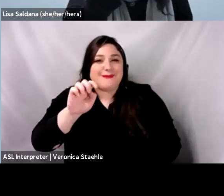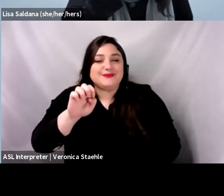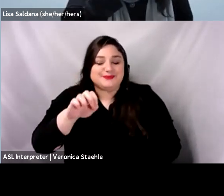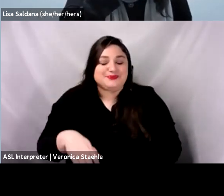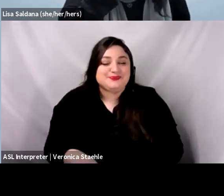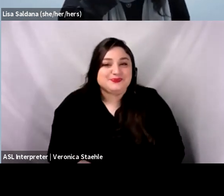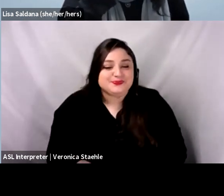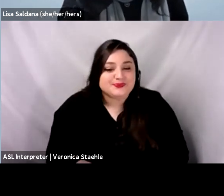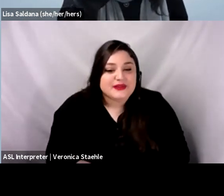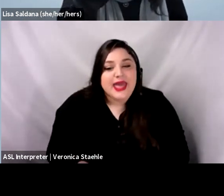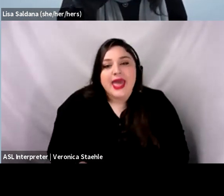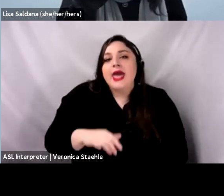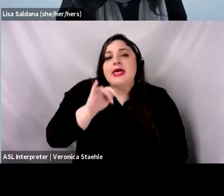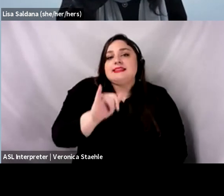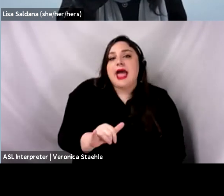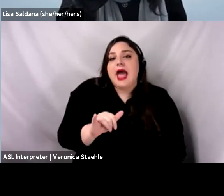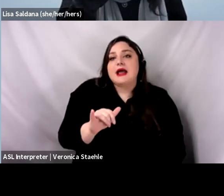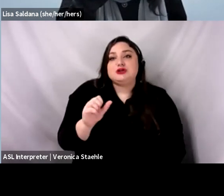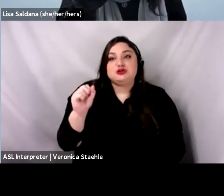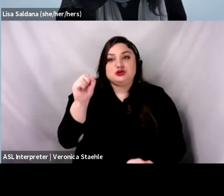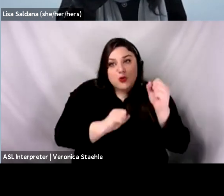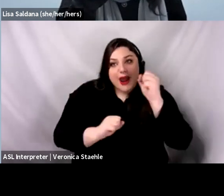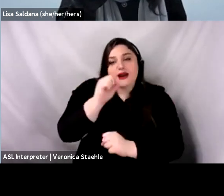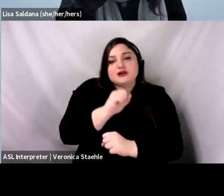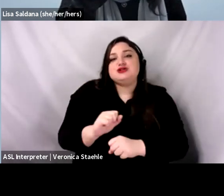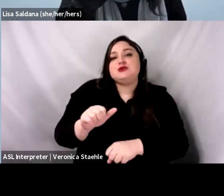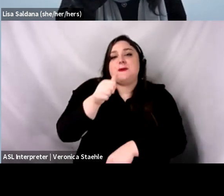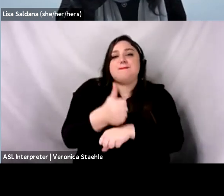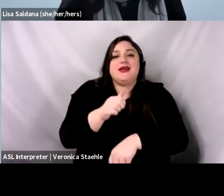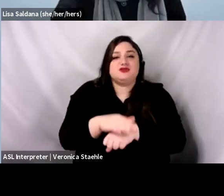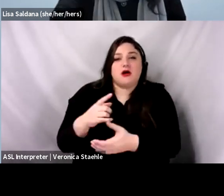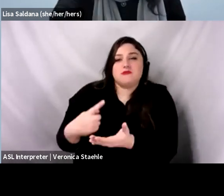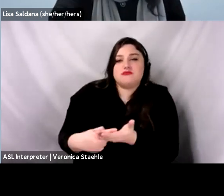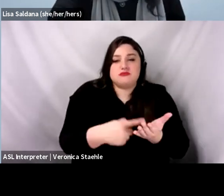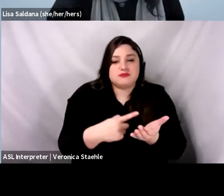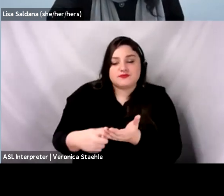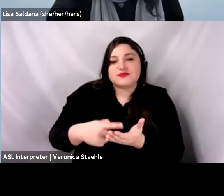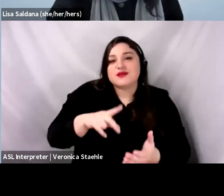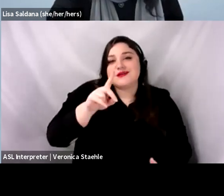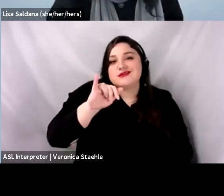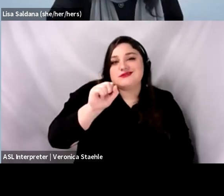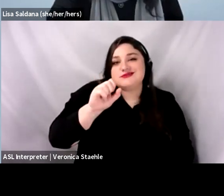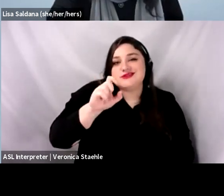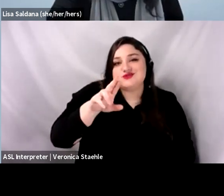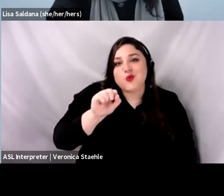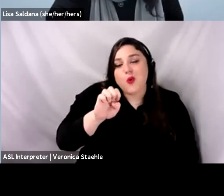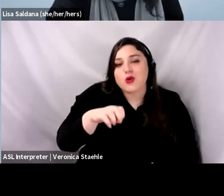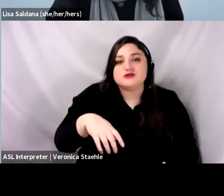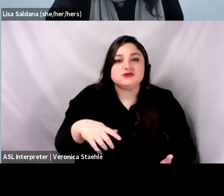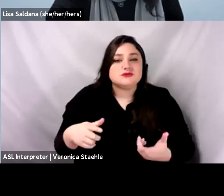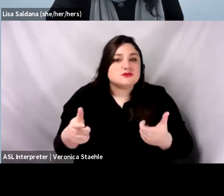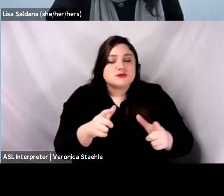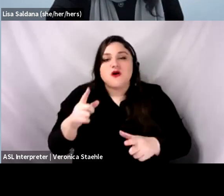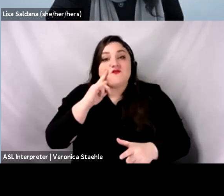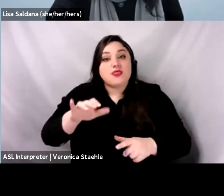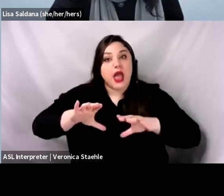a discourse based, um, um, strategy where they provided for, for the group randomized